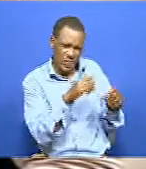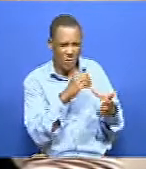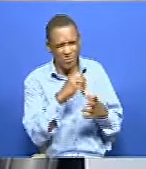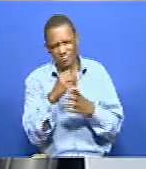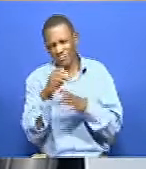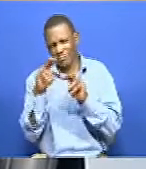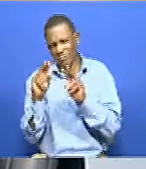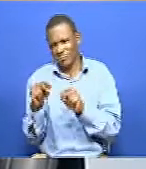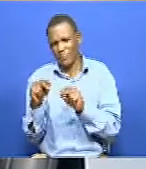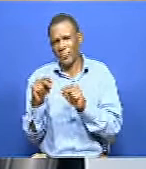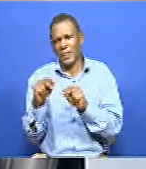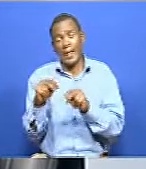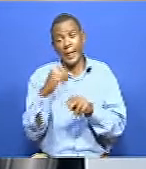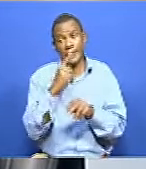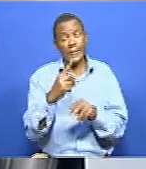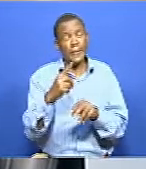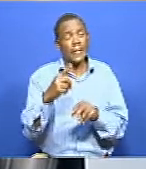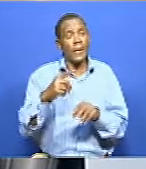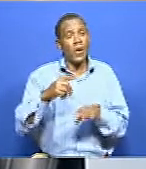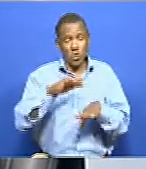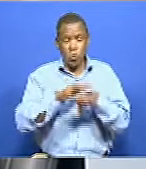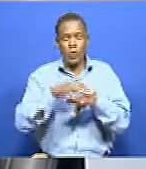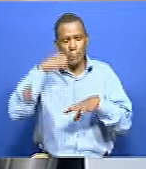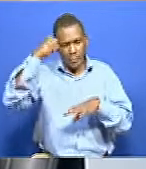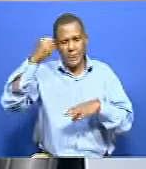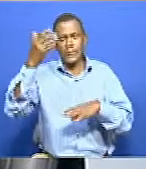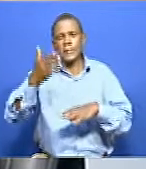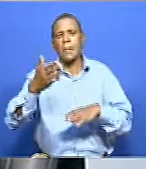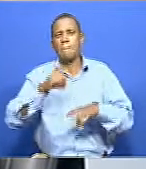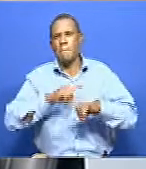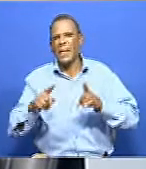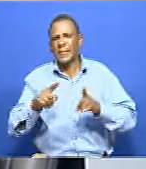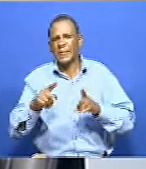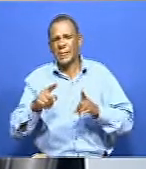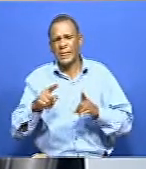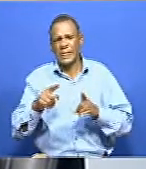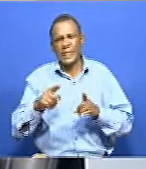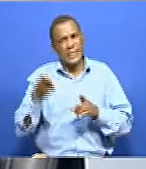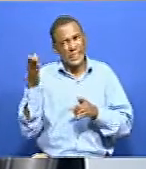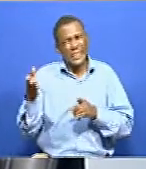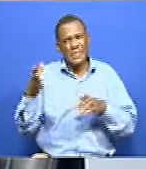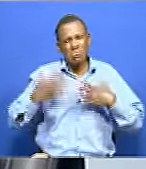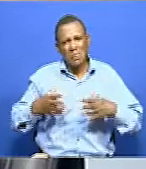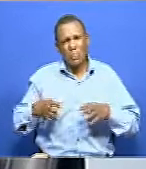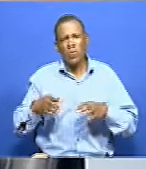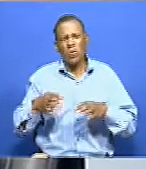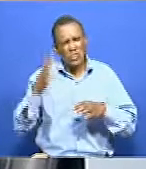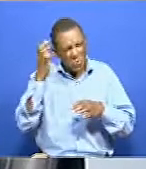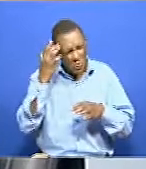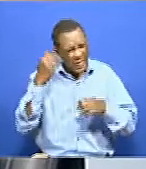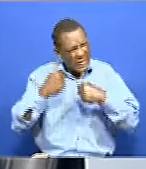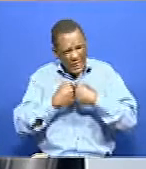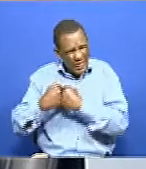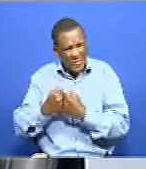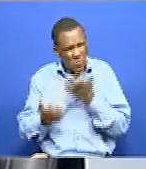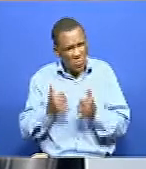there is no other political goodwill. But question is, are they even aware of the challenges that exist? Number